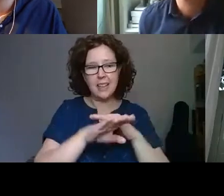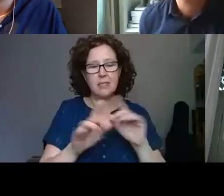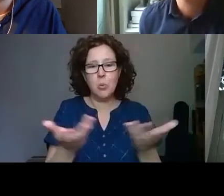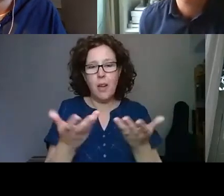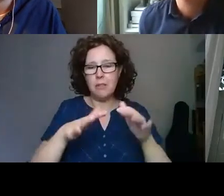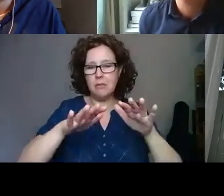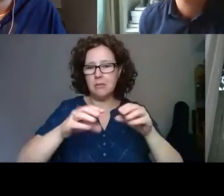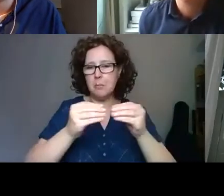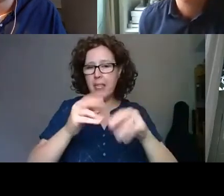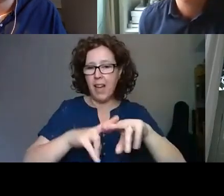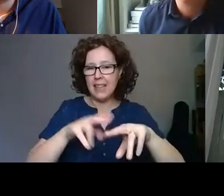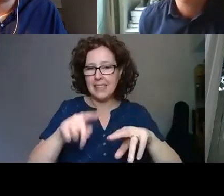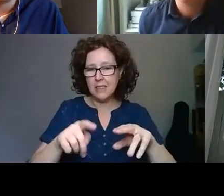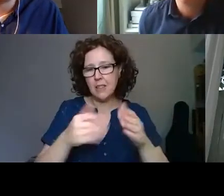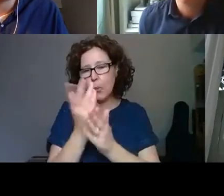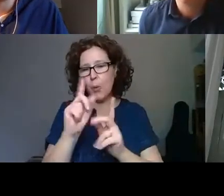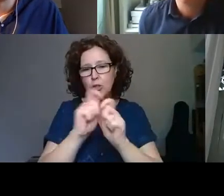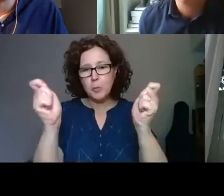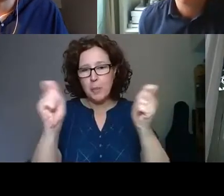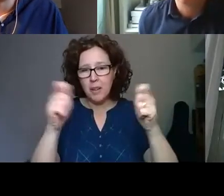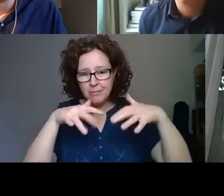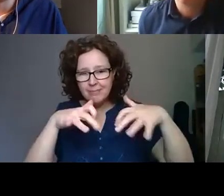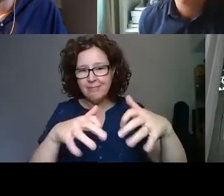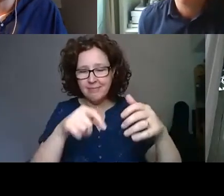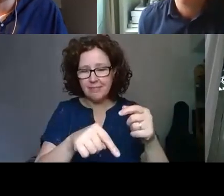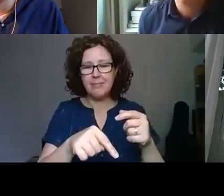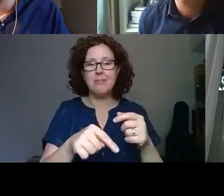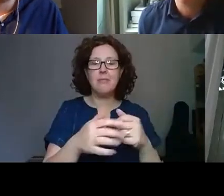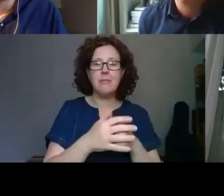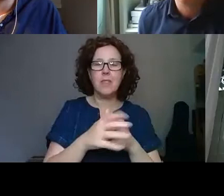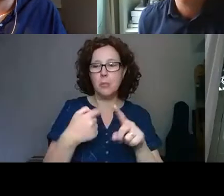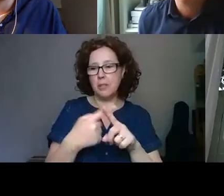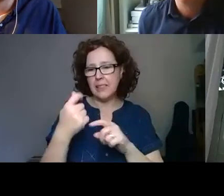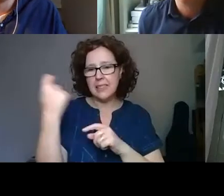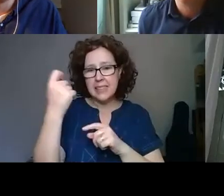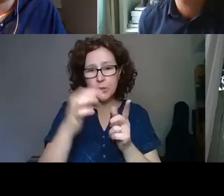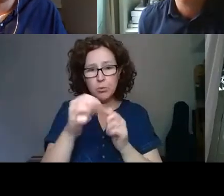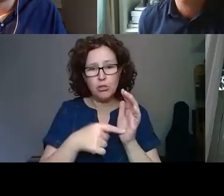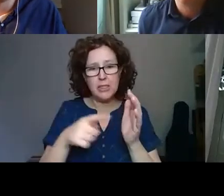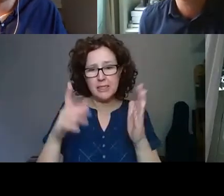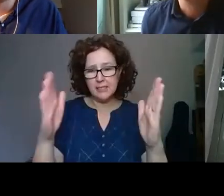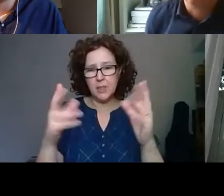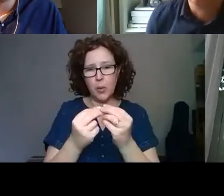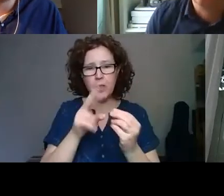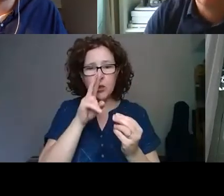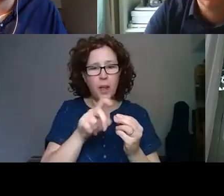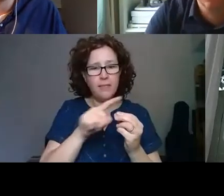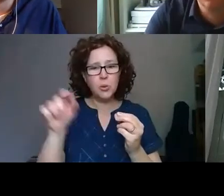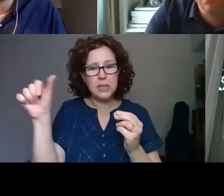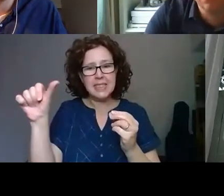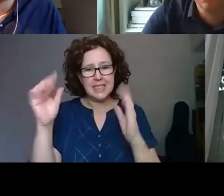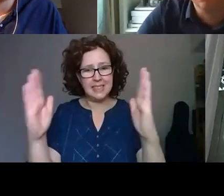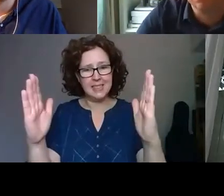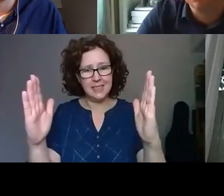And then we ran a quite a large successful program with young people aged 12 to 16 and used 360